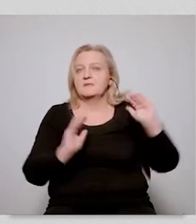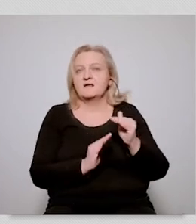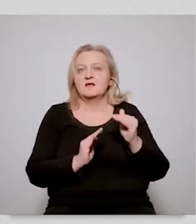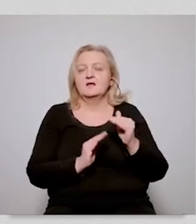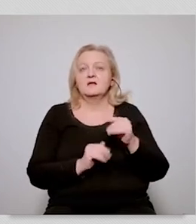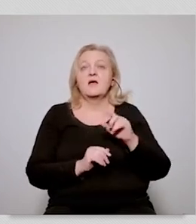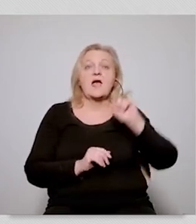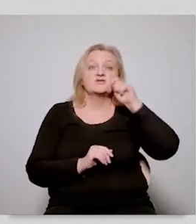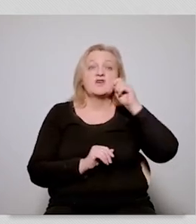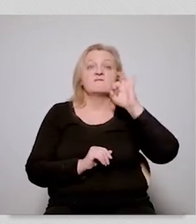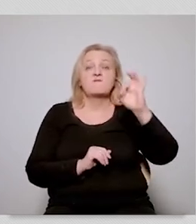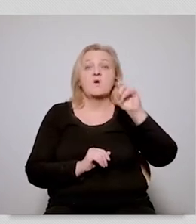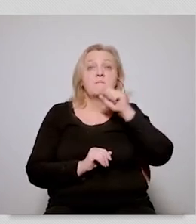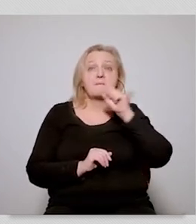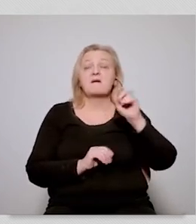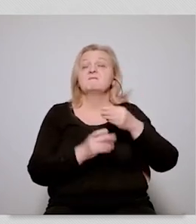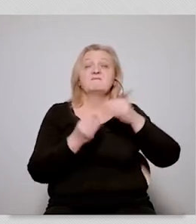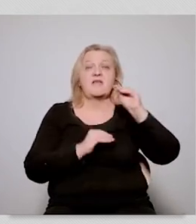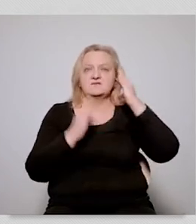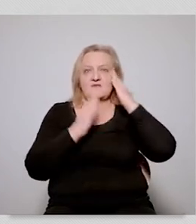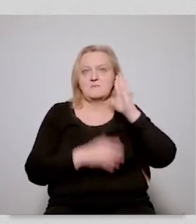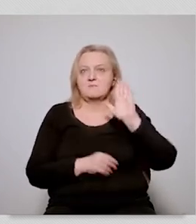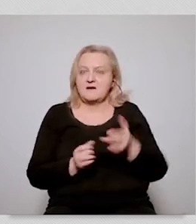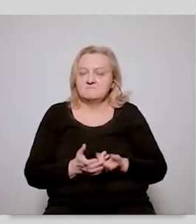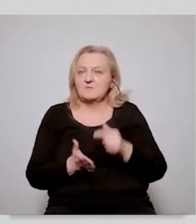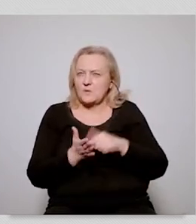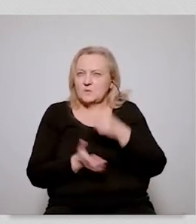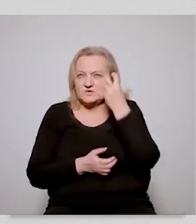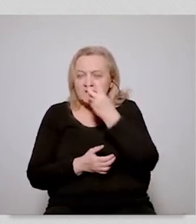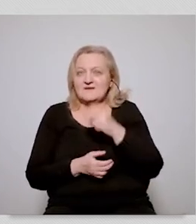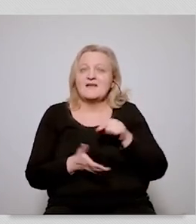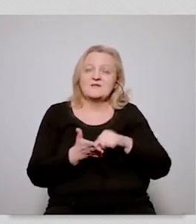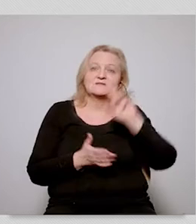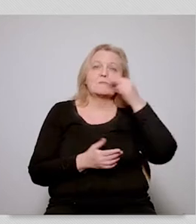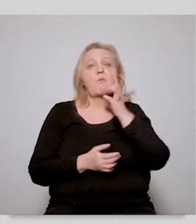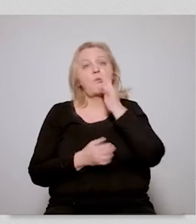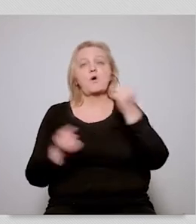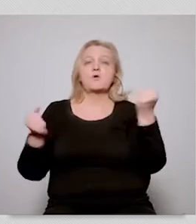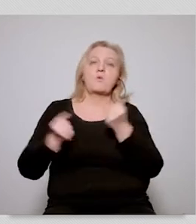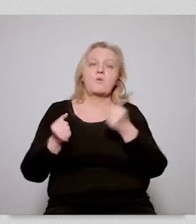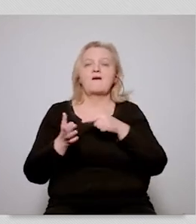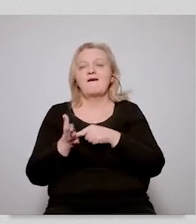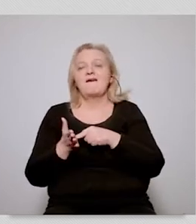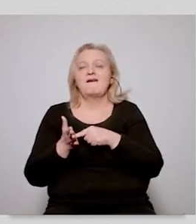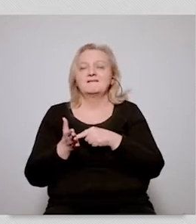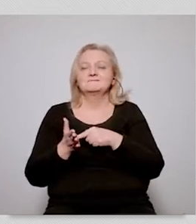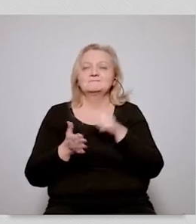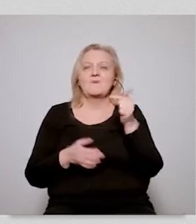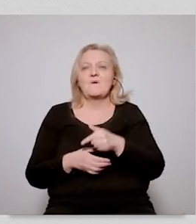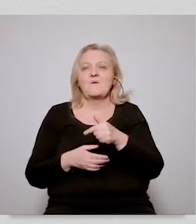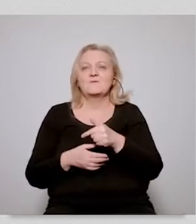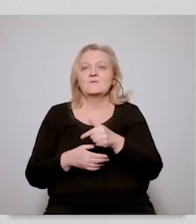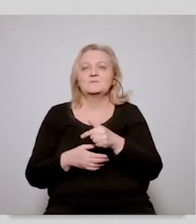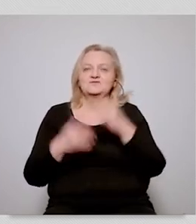and actually we have some shocking results that young people are even less aware